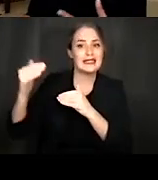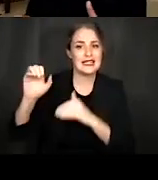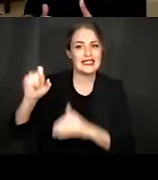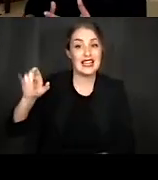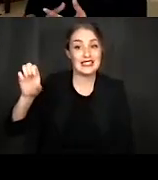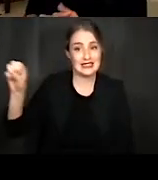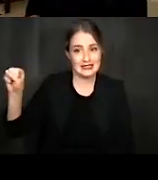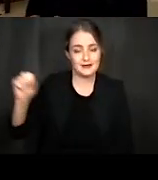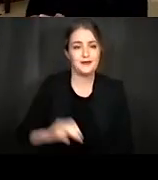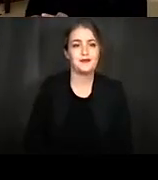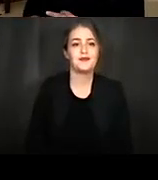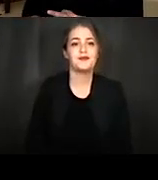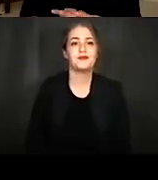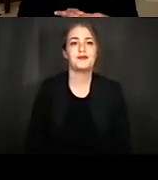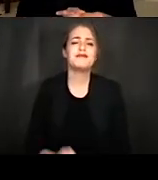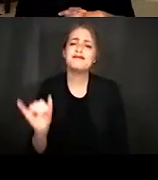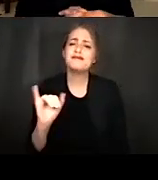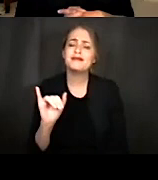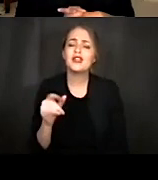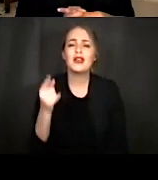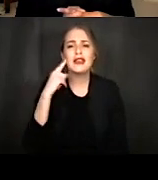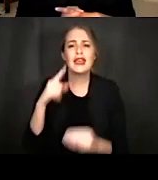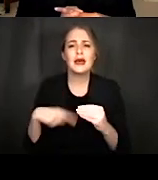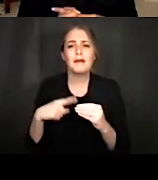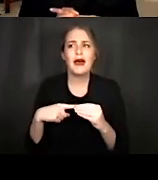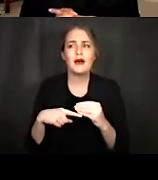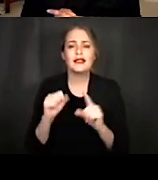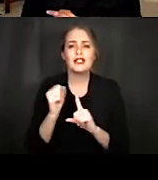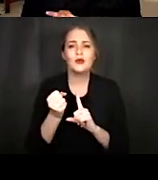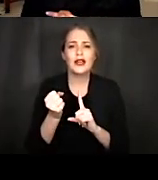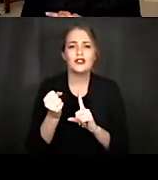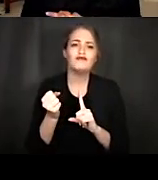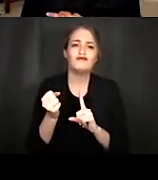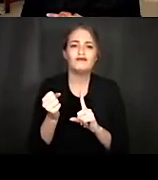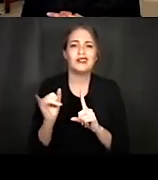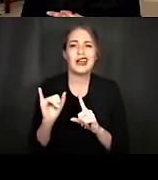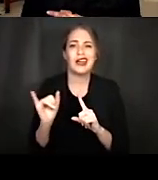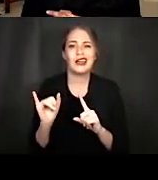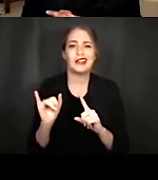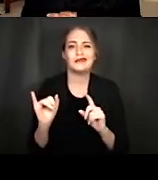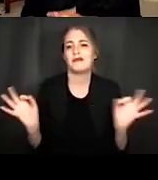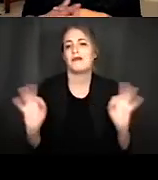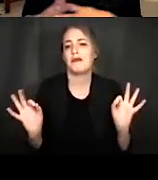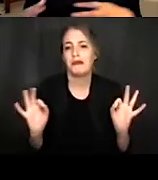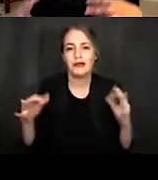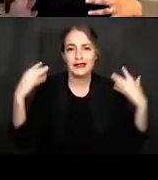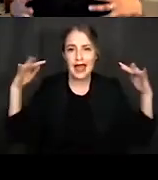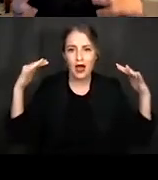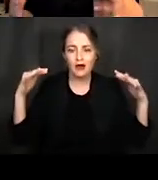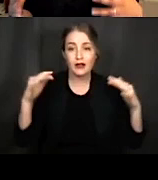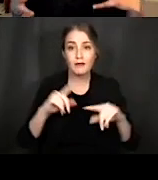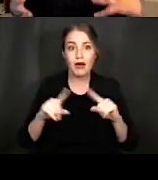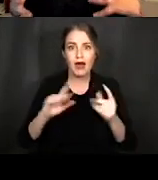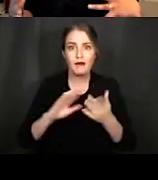Similarly, I want you to think about a situation where a seemingly innocuous sound has become